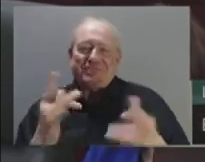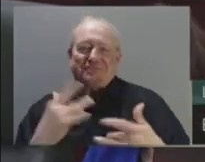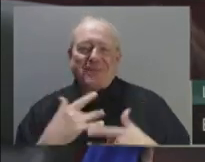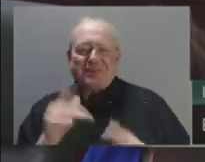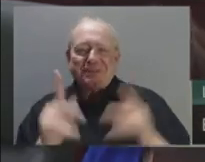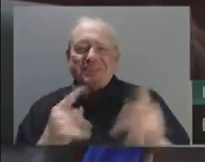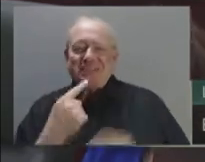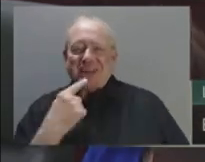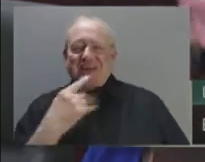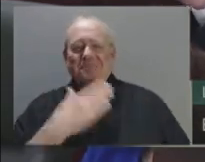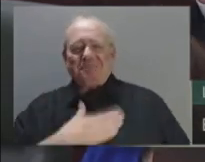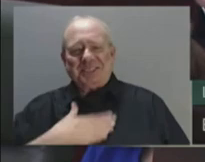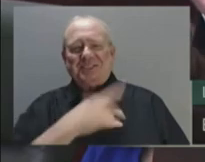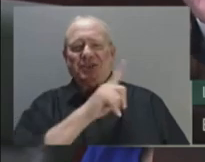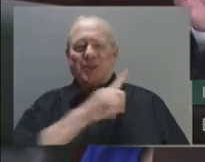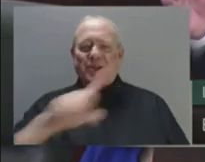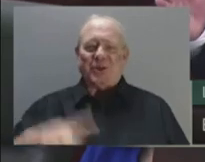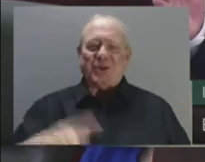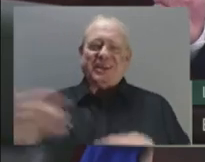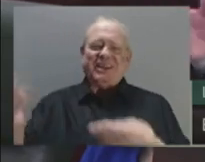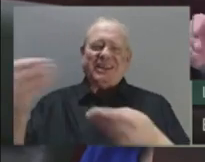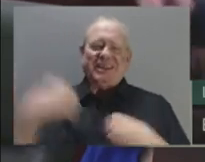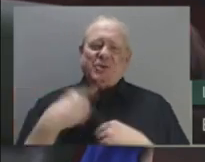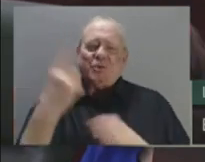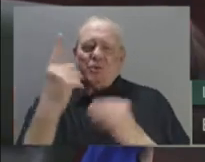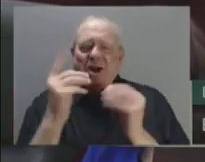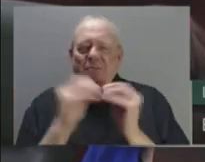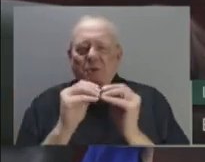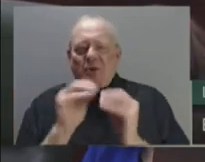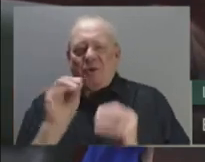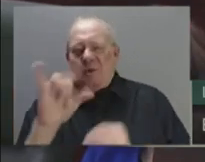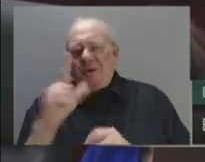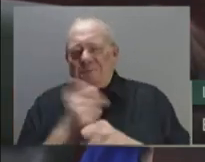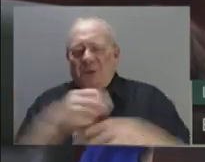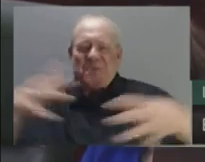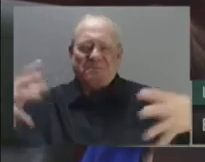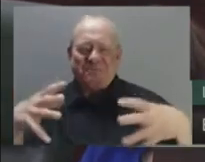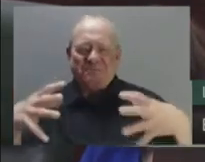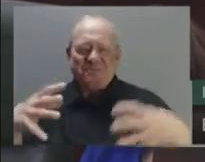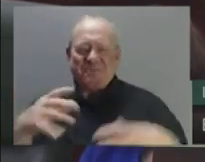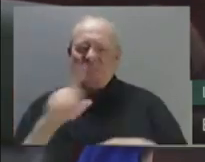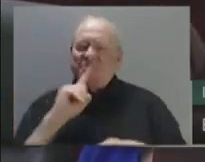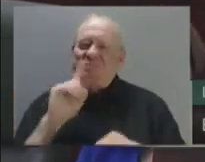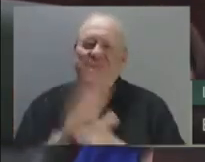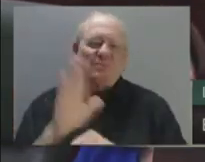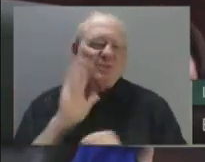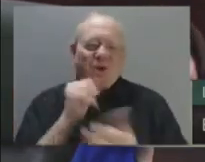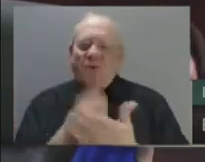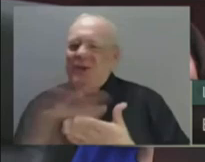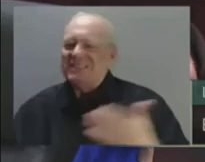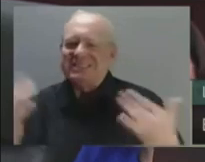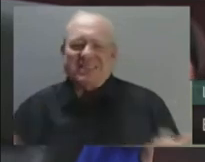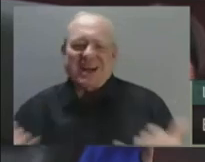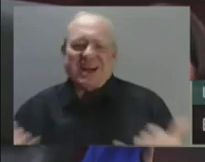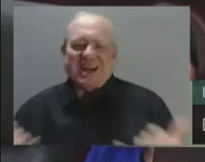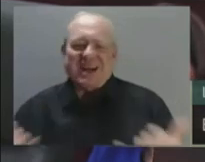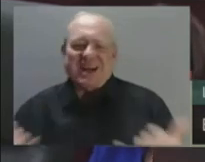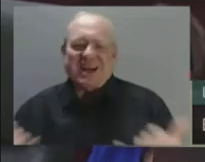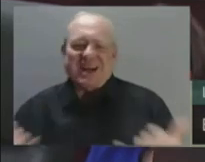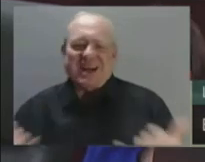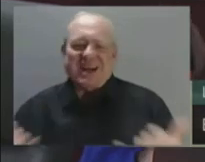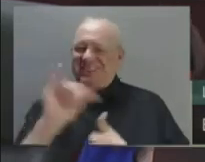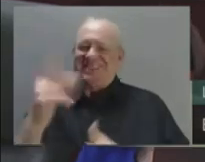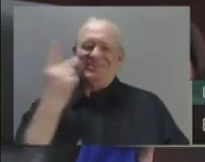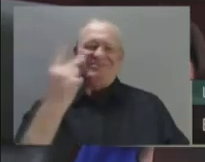oil boom, and I promise not to squander at this time. As I remember, as I recall, there was a different